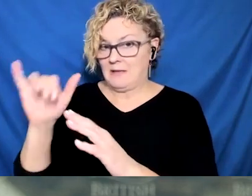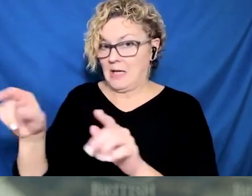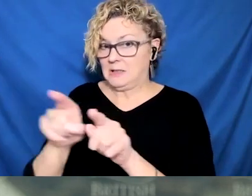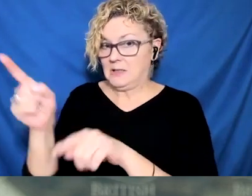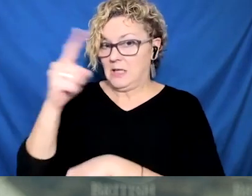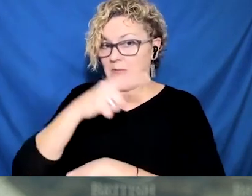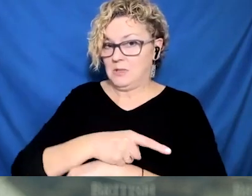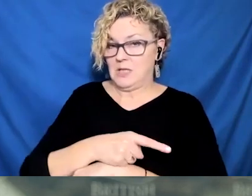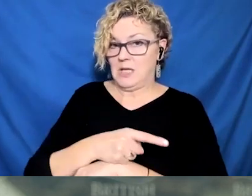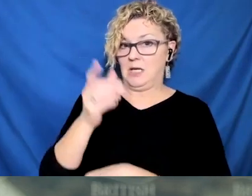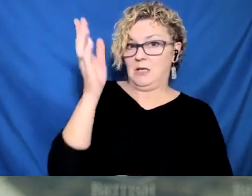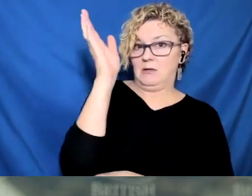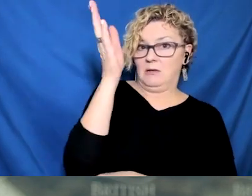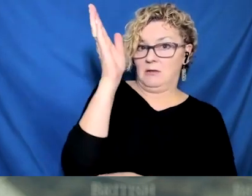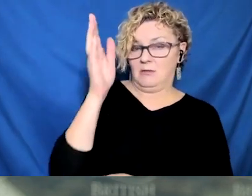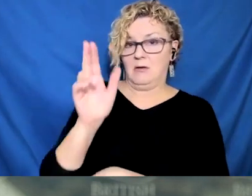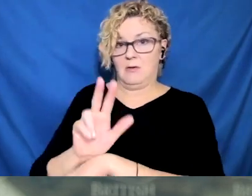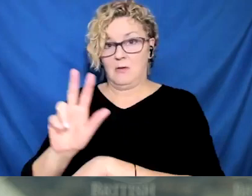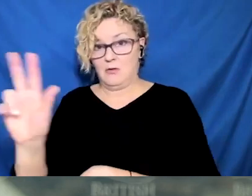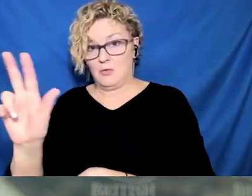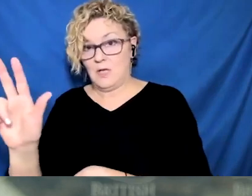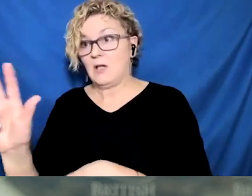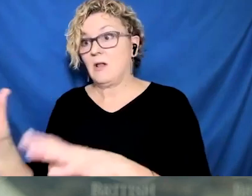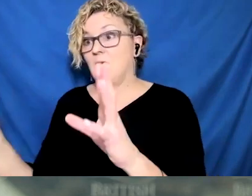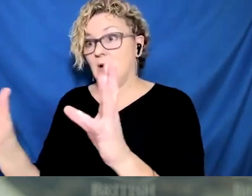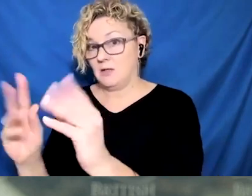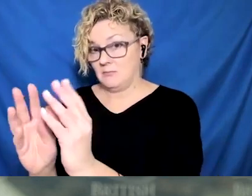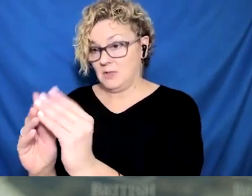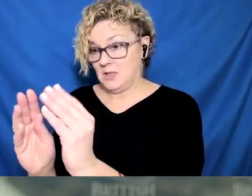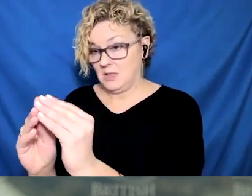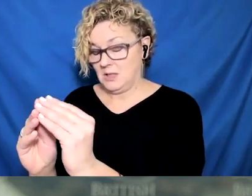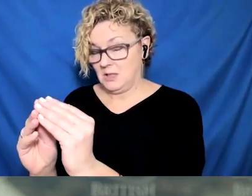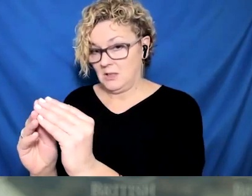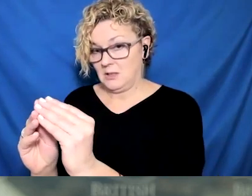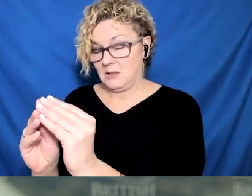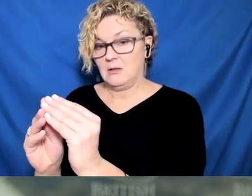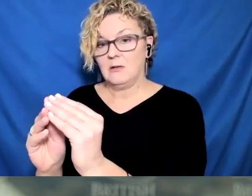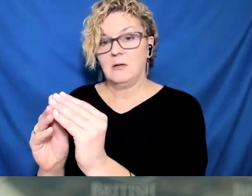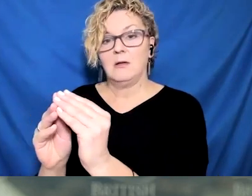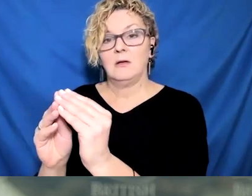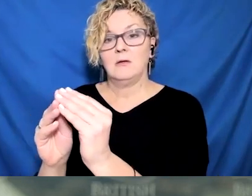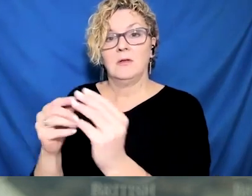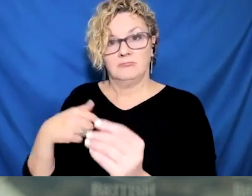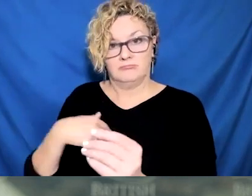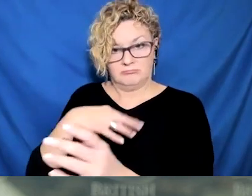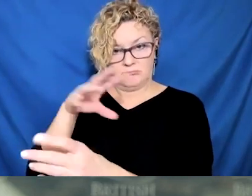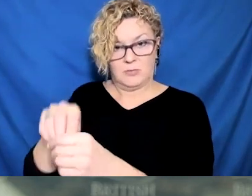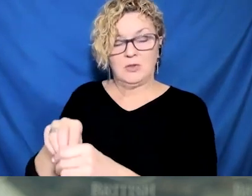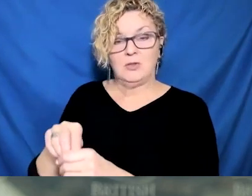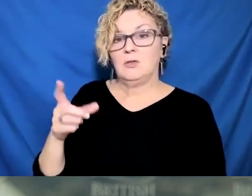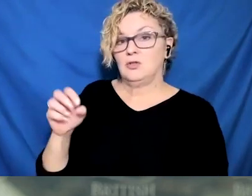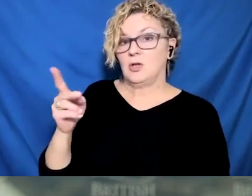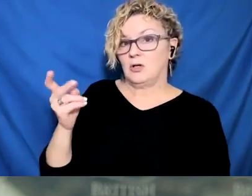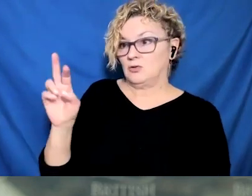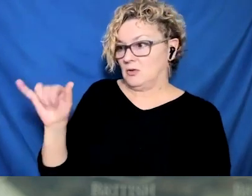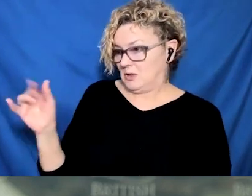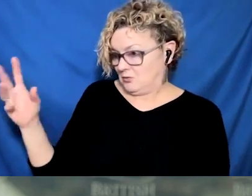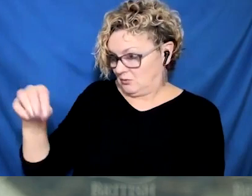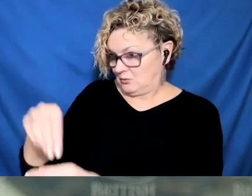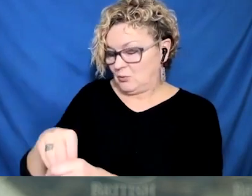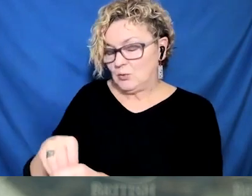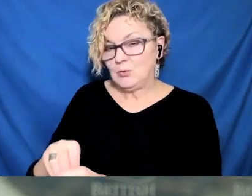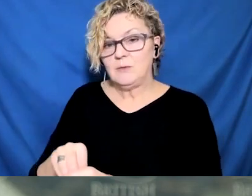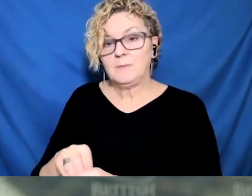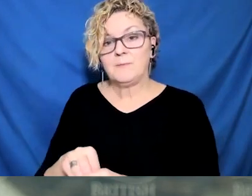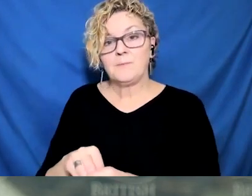health, probably greater right now than any of the other health authorities. And I think our teams are doing a good job, but no one wants to see any service